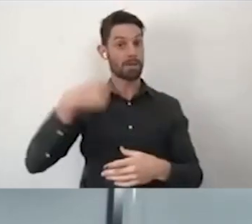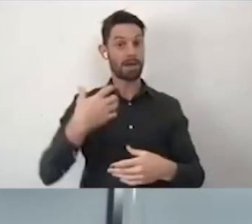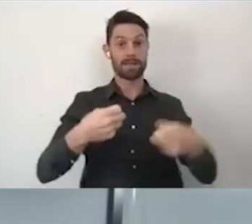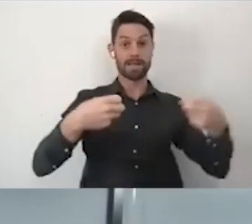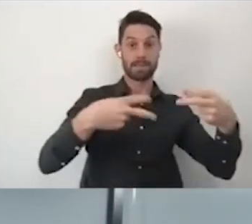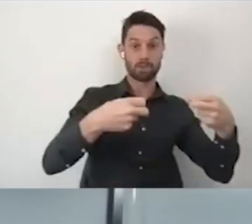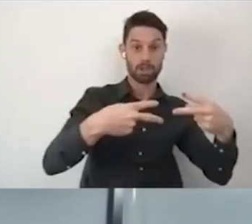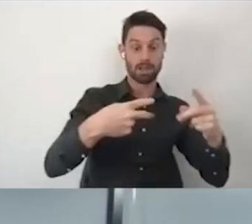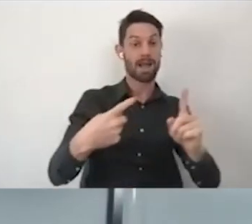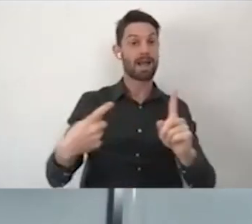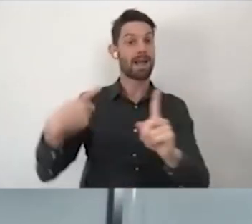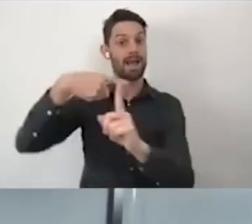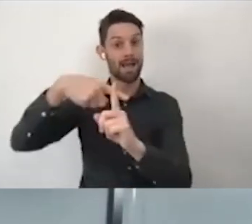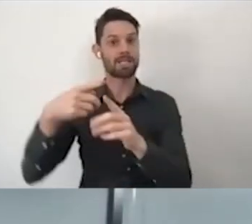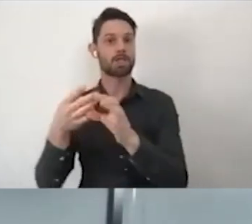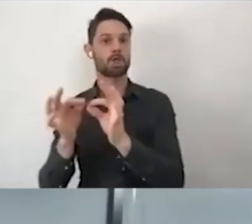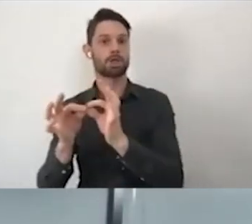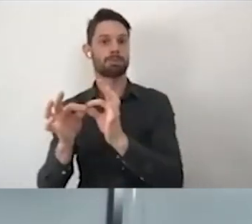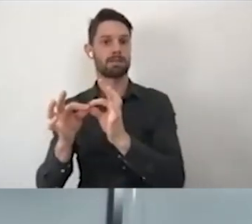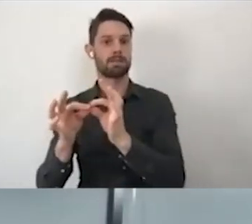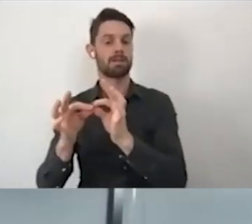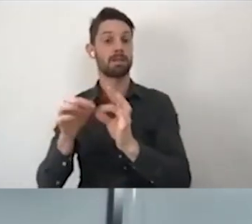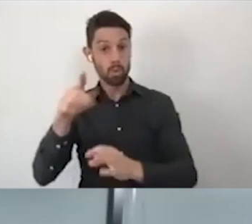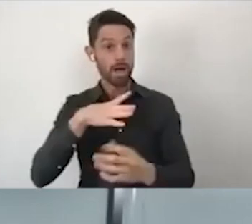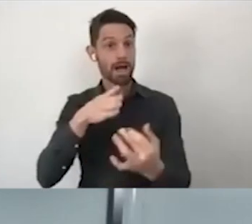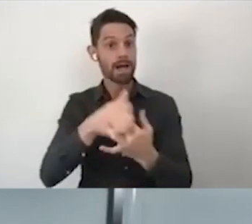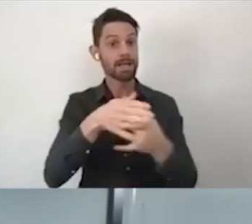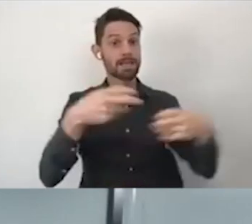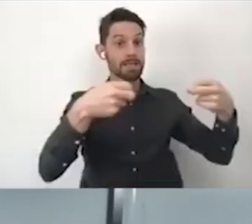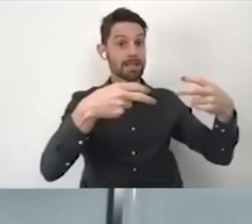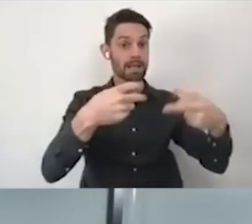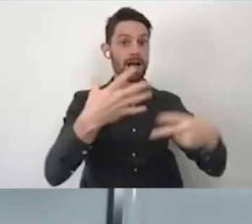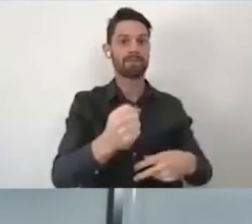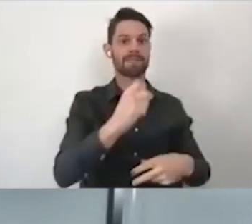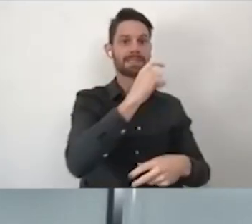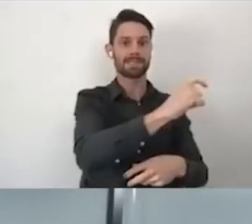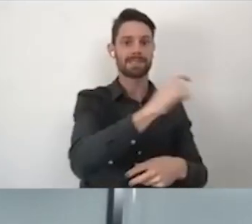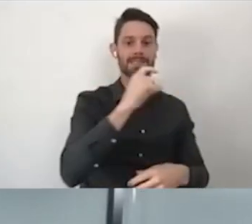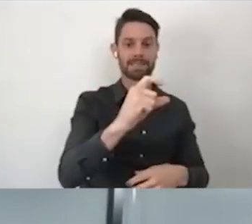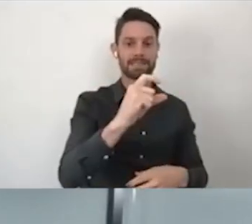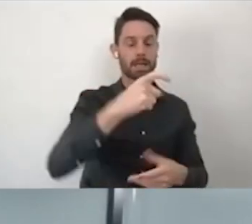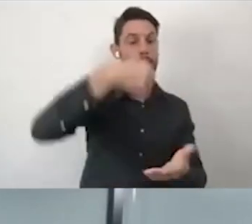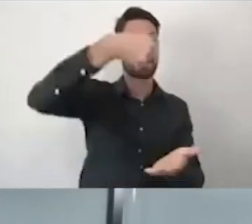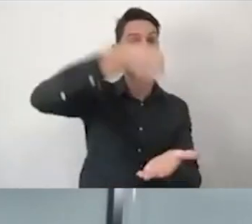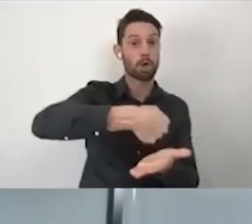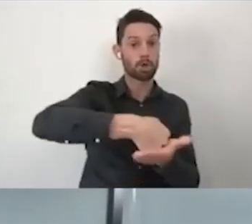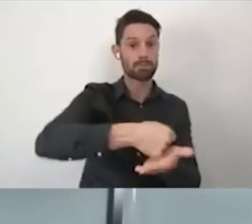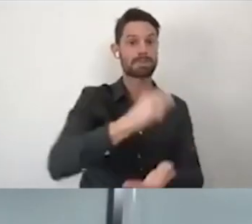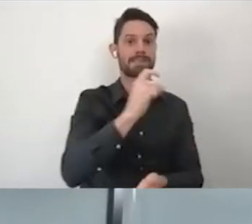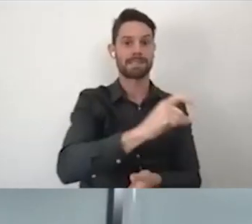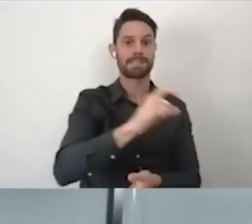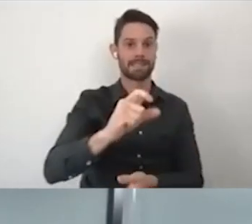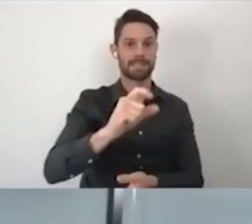You can use the close captions button at the bottom of your screen or you can use the link in the chat to open a separate window.